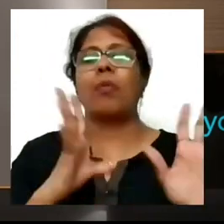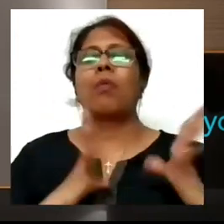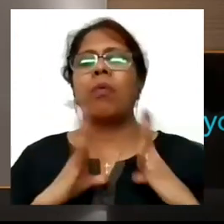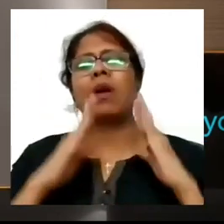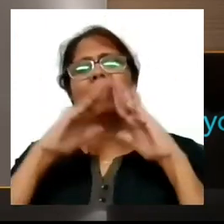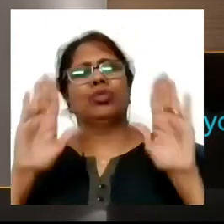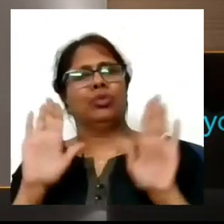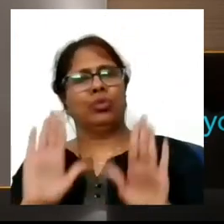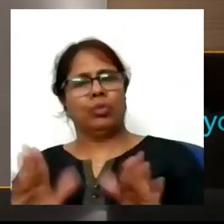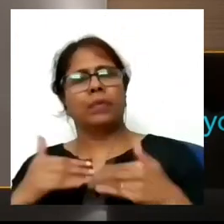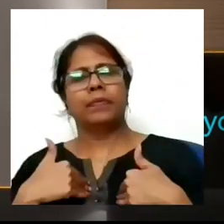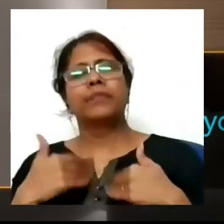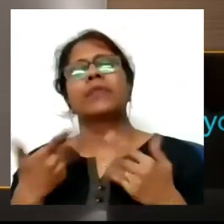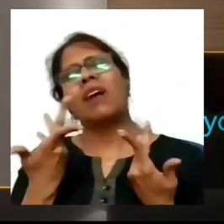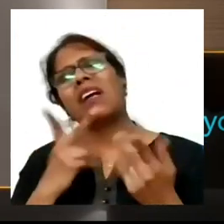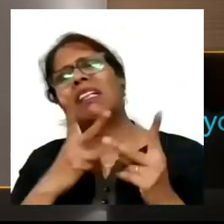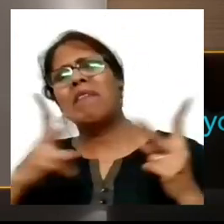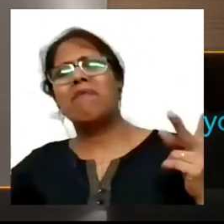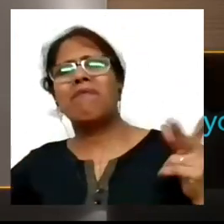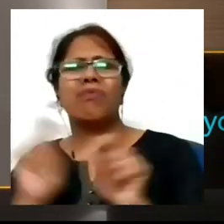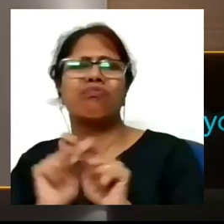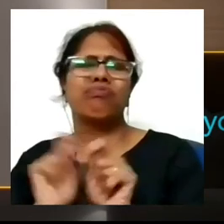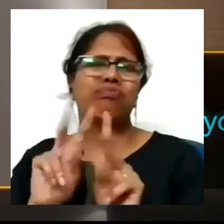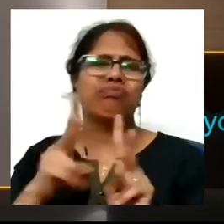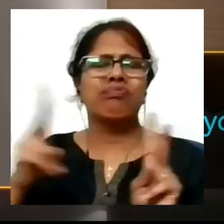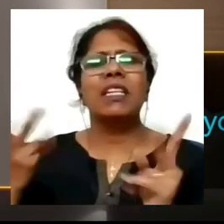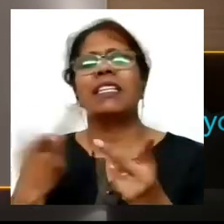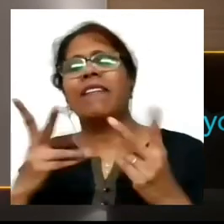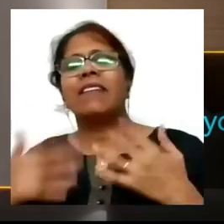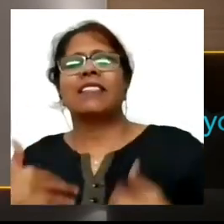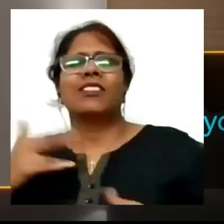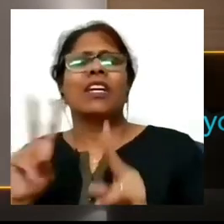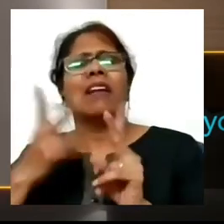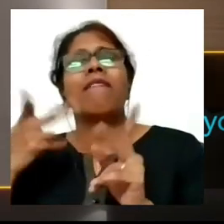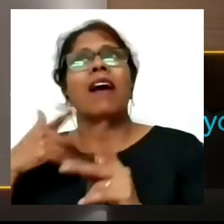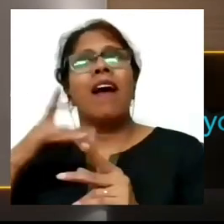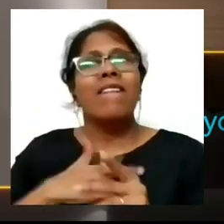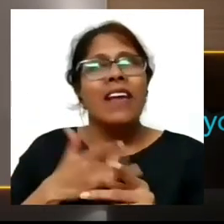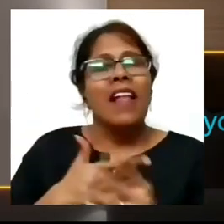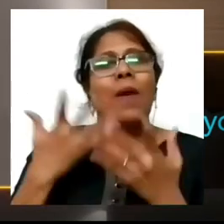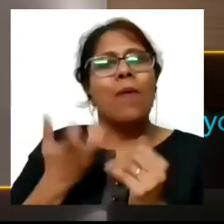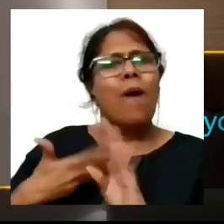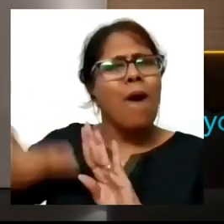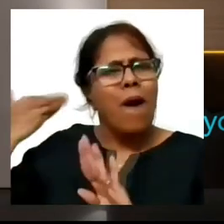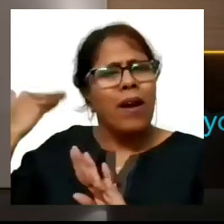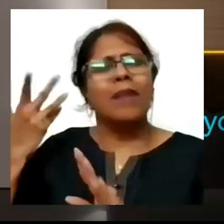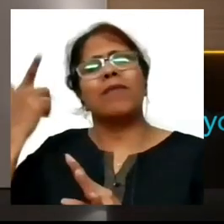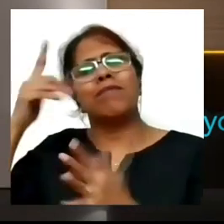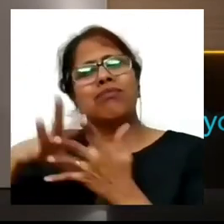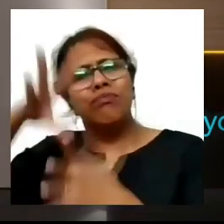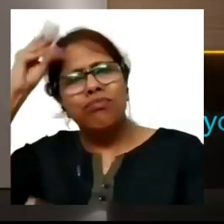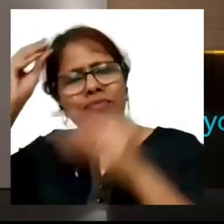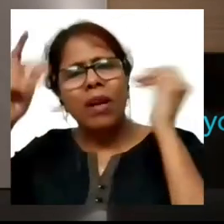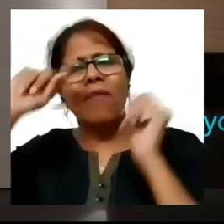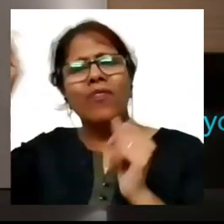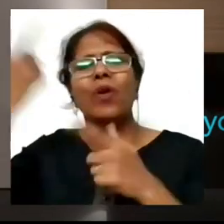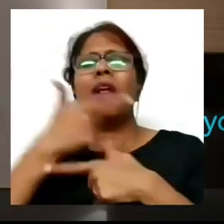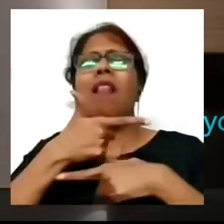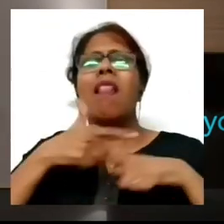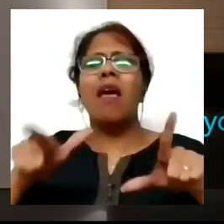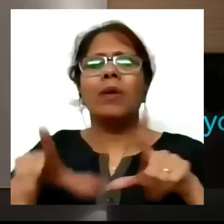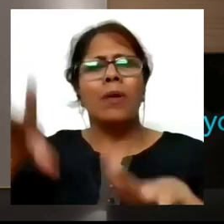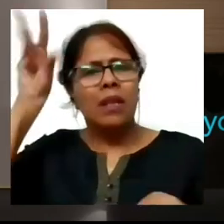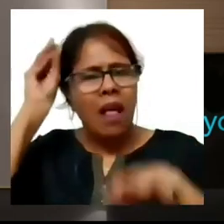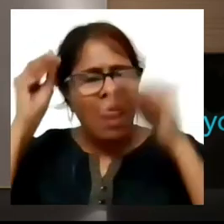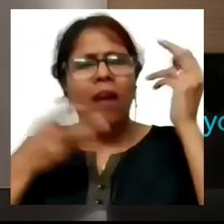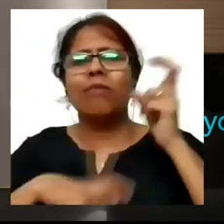a lot of things that I had always wanted to do in life but never had the time to so I learned a foreign language I even taught the foreign language